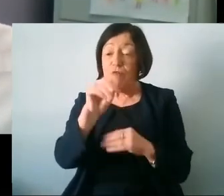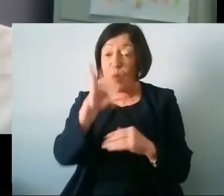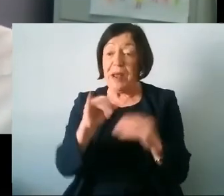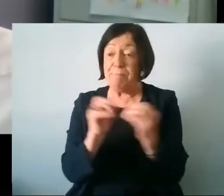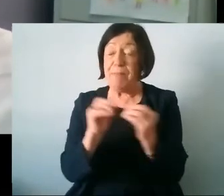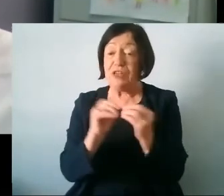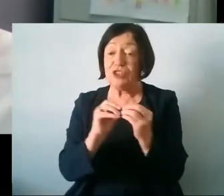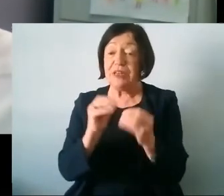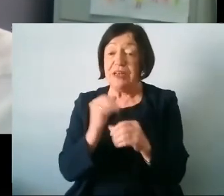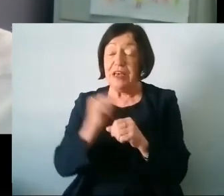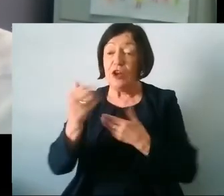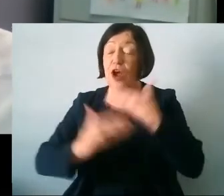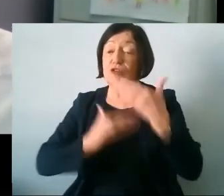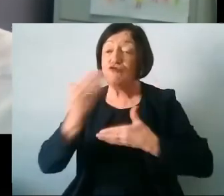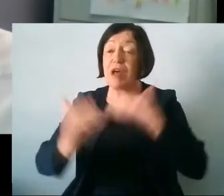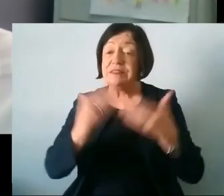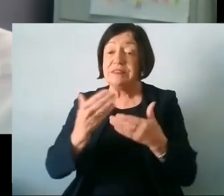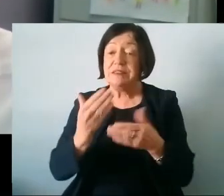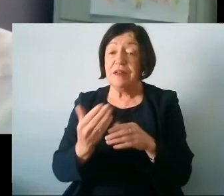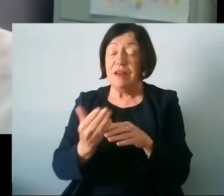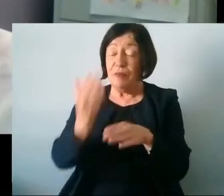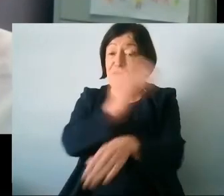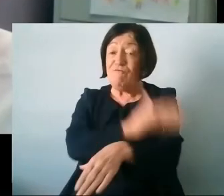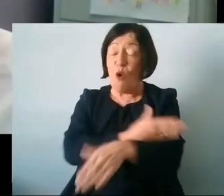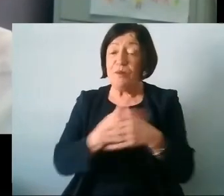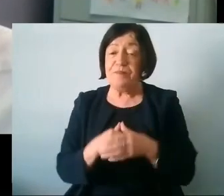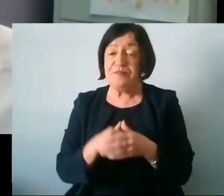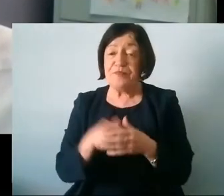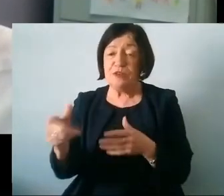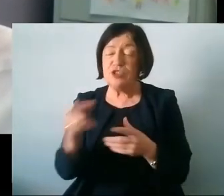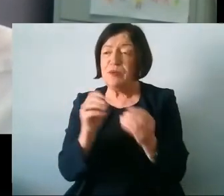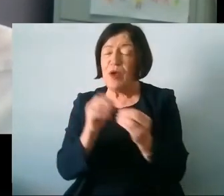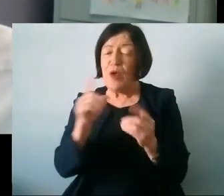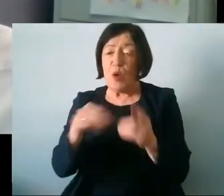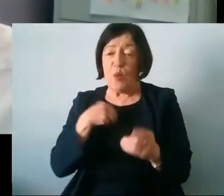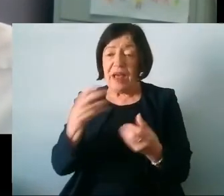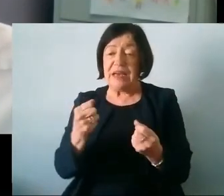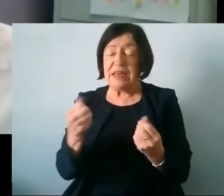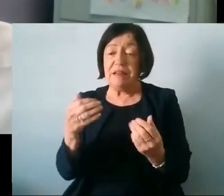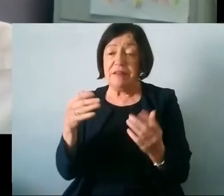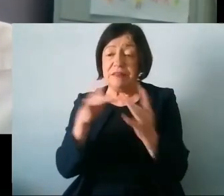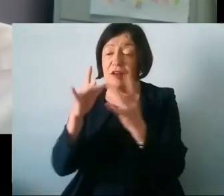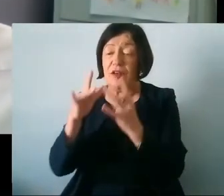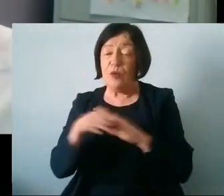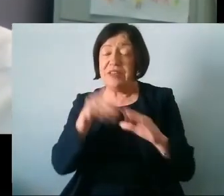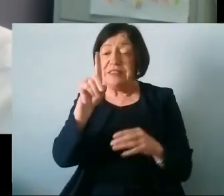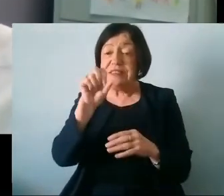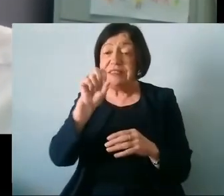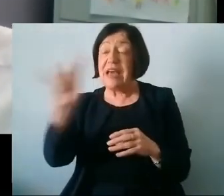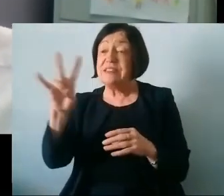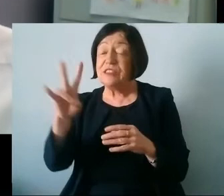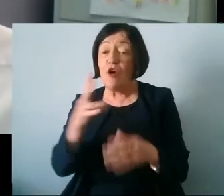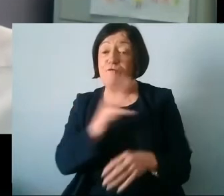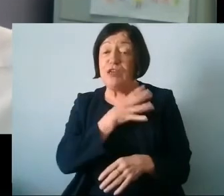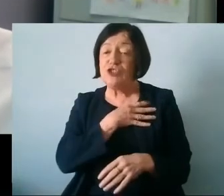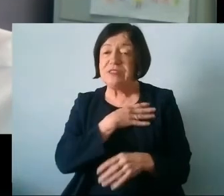her uh address a few moments um before uh when she talked about the fact that we had engaged with uh Daesh officials uh and